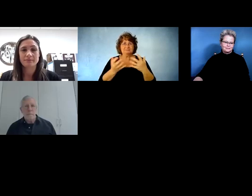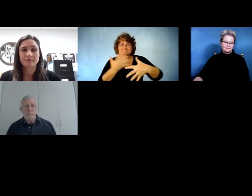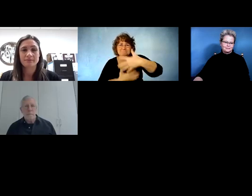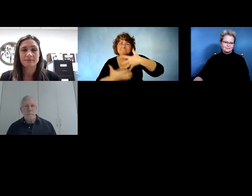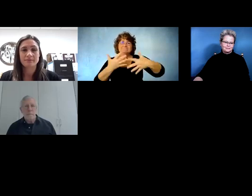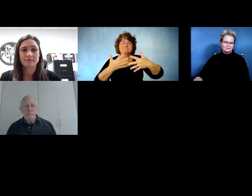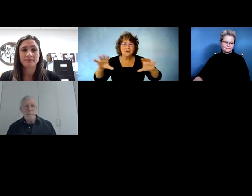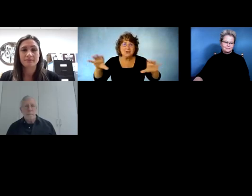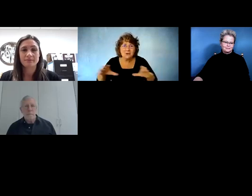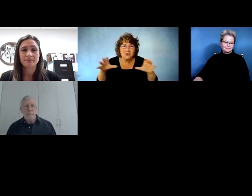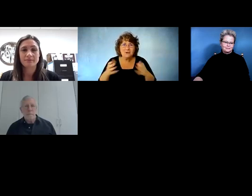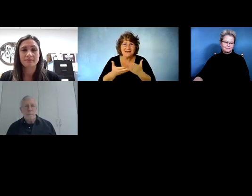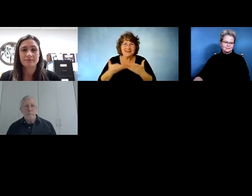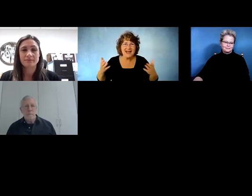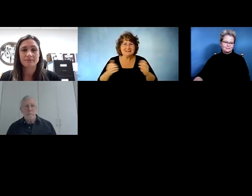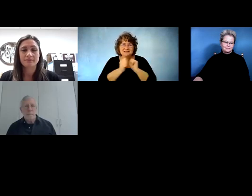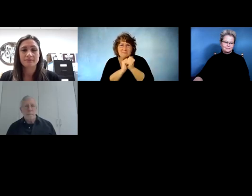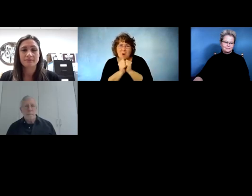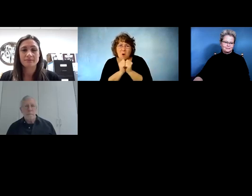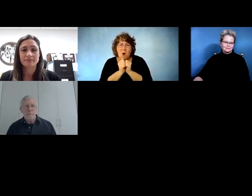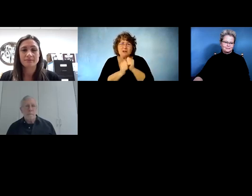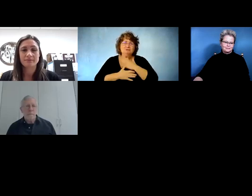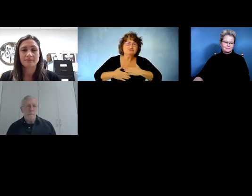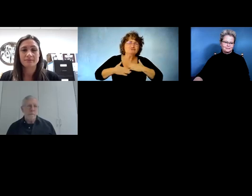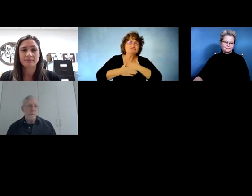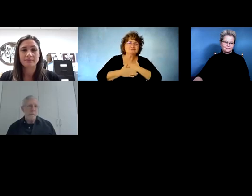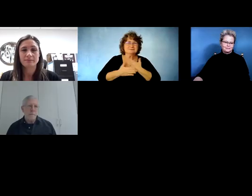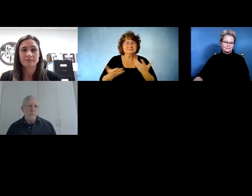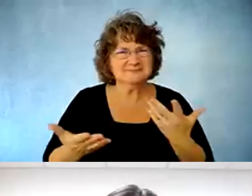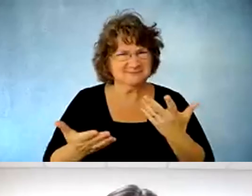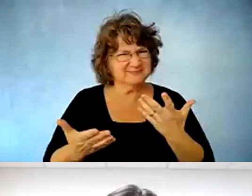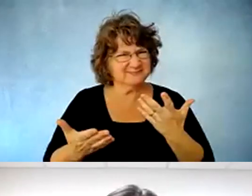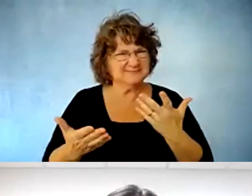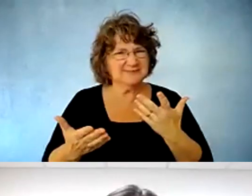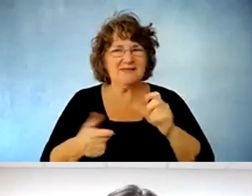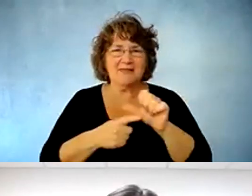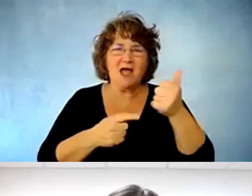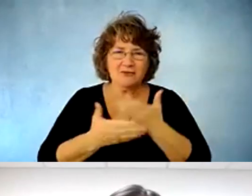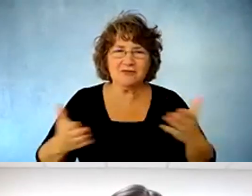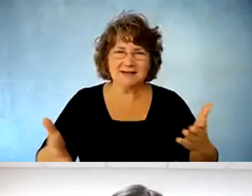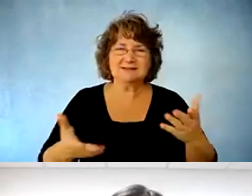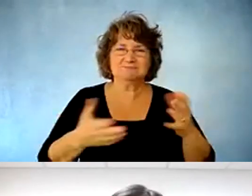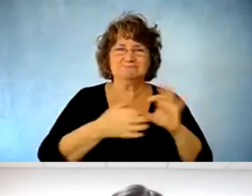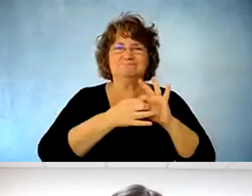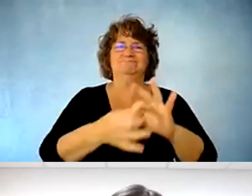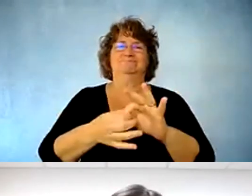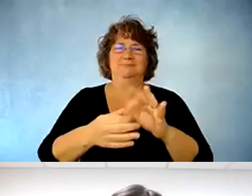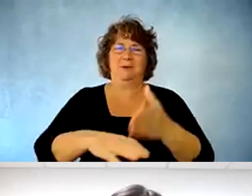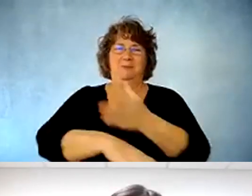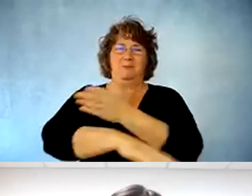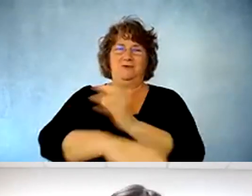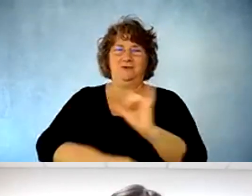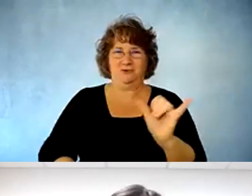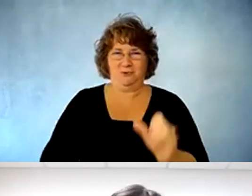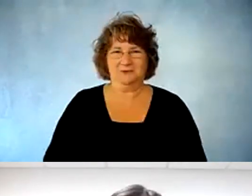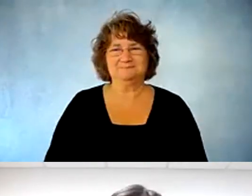things sports recreation you know and then the other things will come along so well